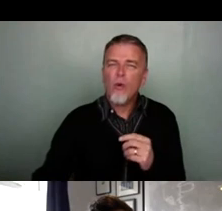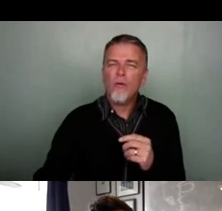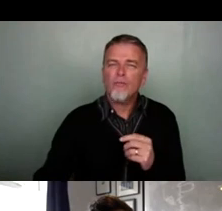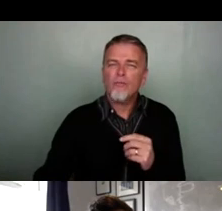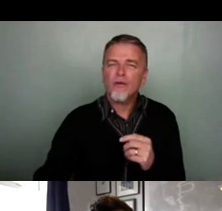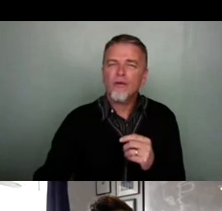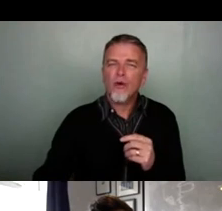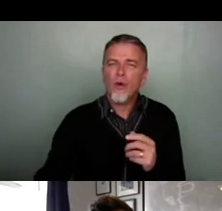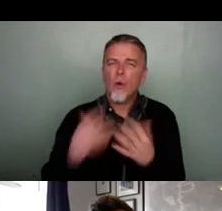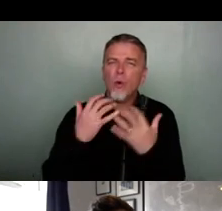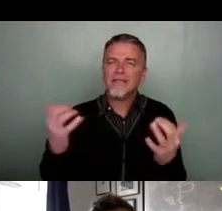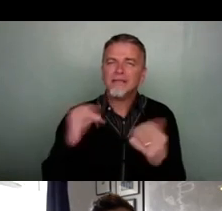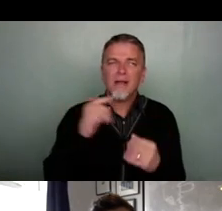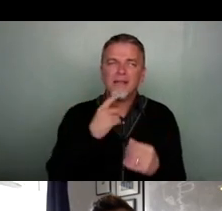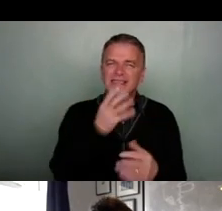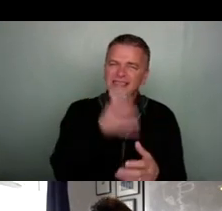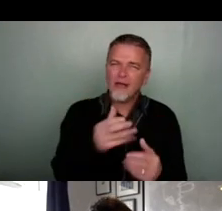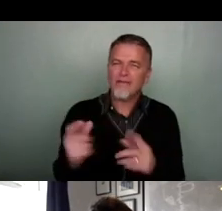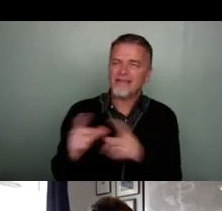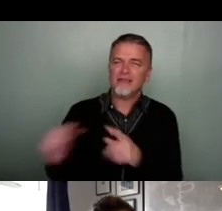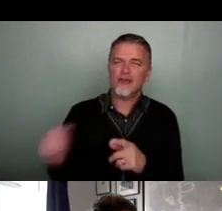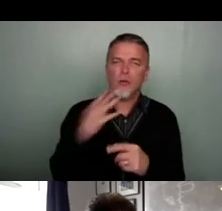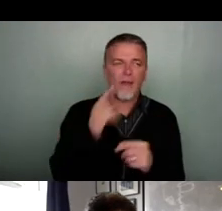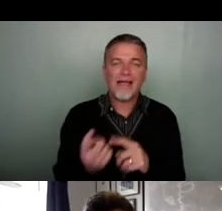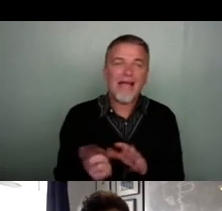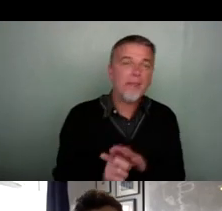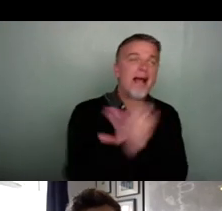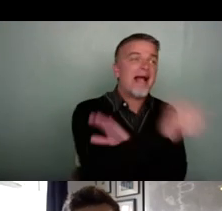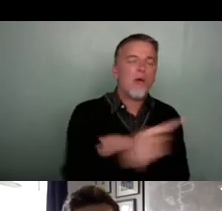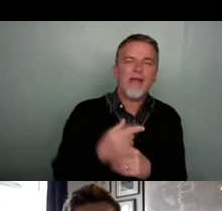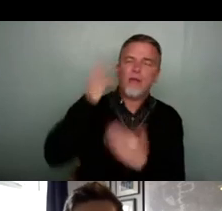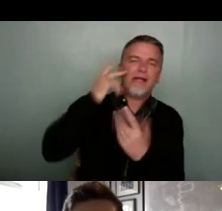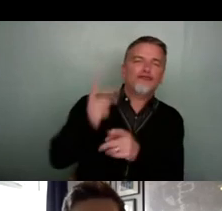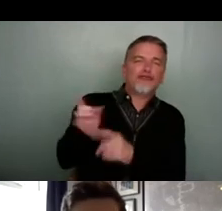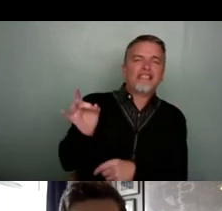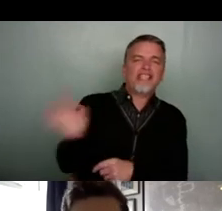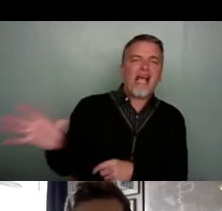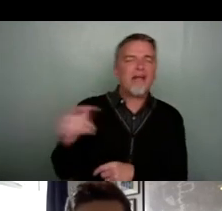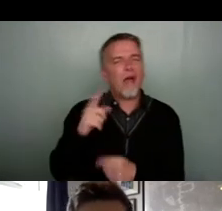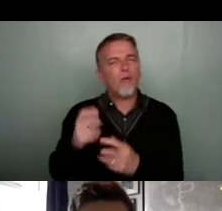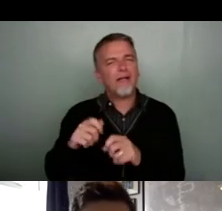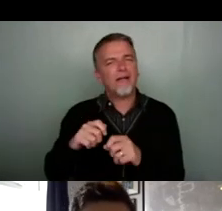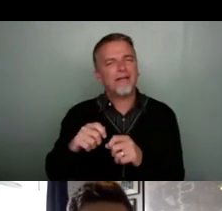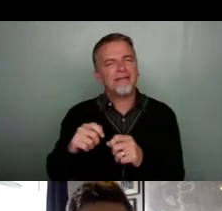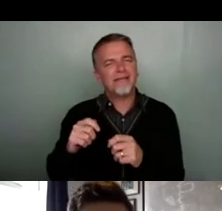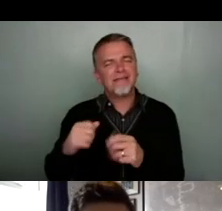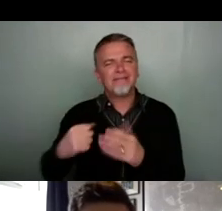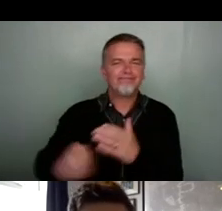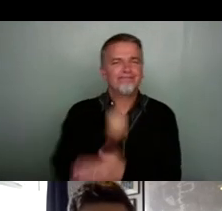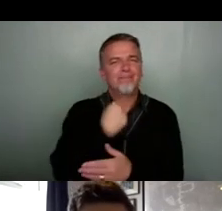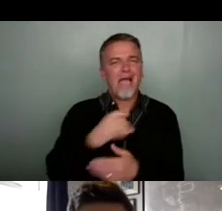of digital and as soon as they can get back out, they're going to kick against everything and that's going to undo some of the good work and learning. Um,